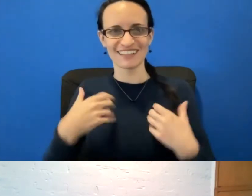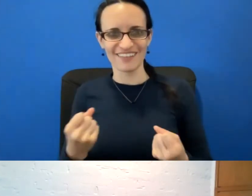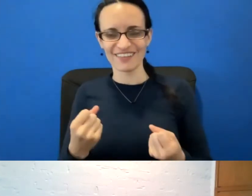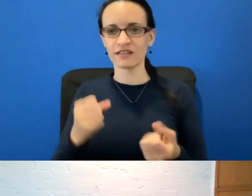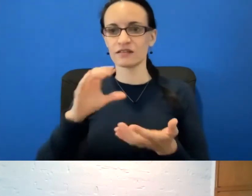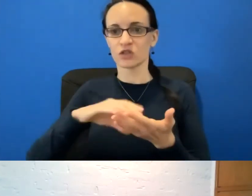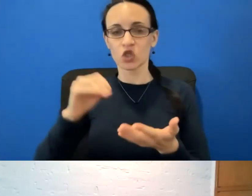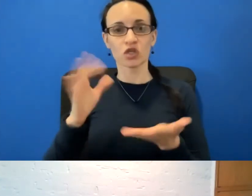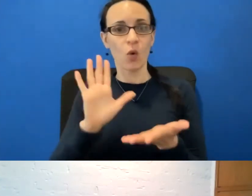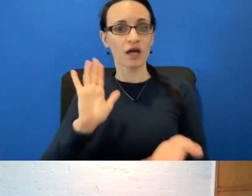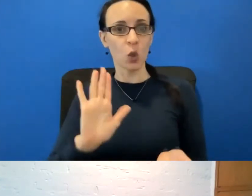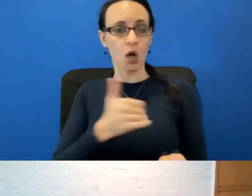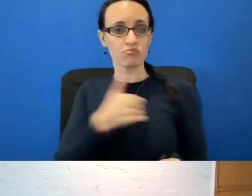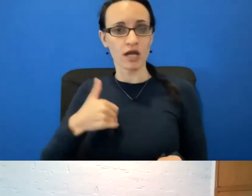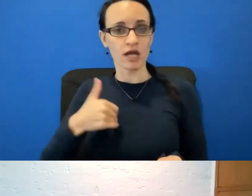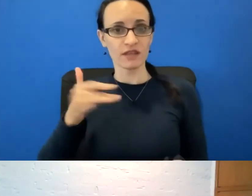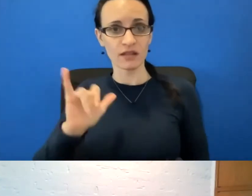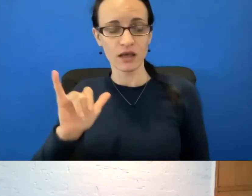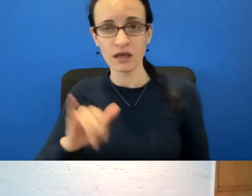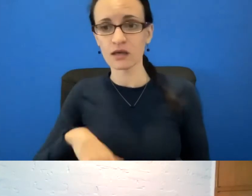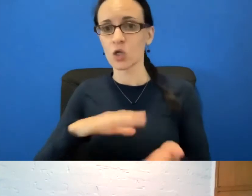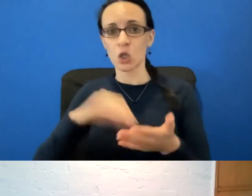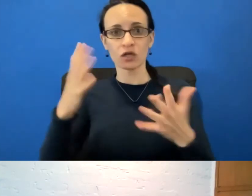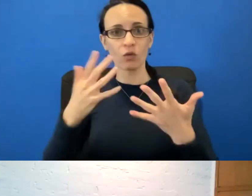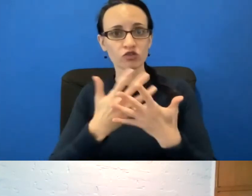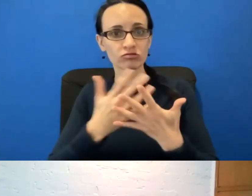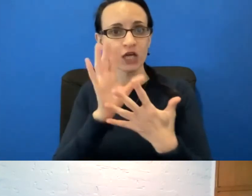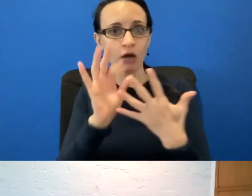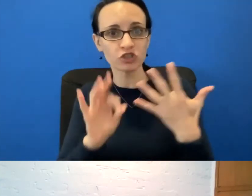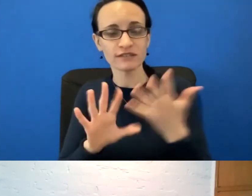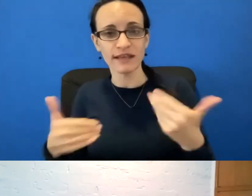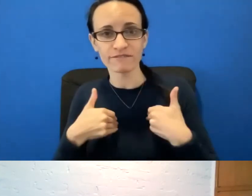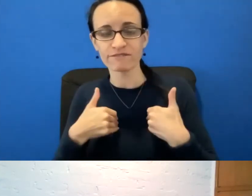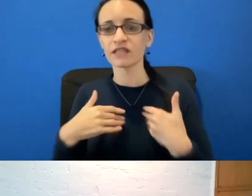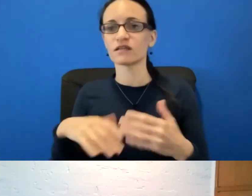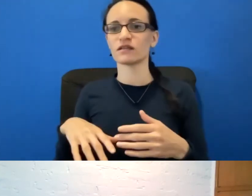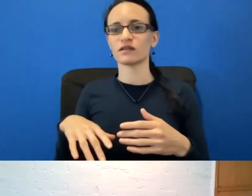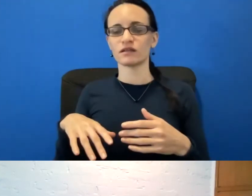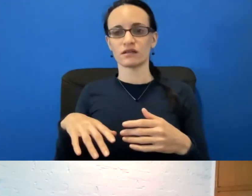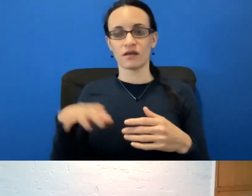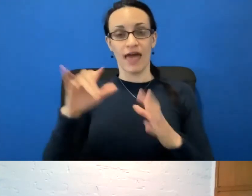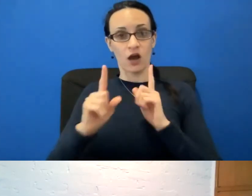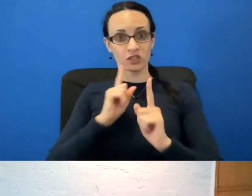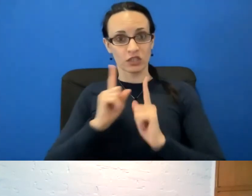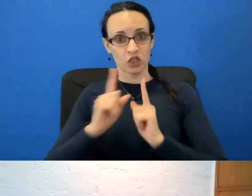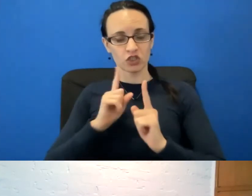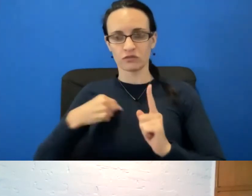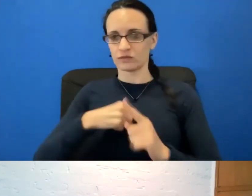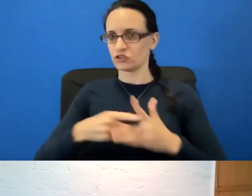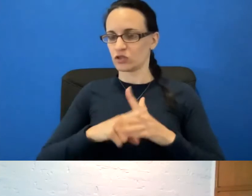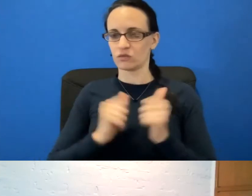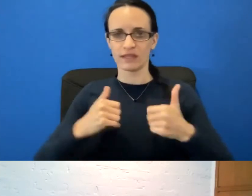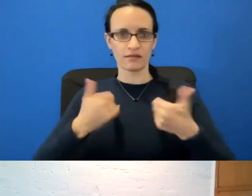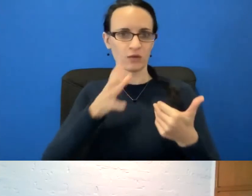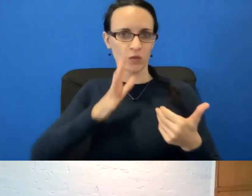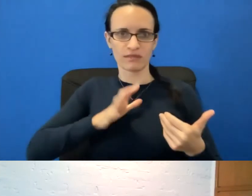breasts feel like, to learn about what screening is available. This is a conversation we start with young women, even